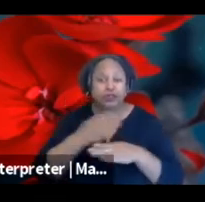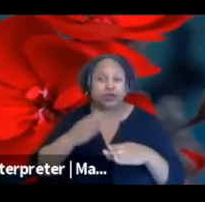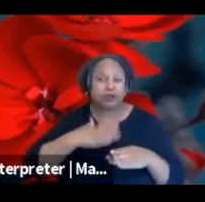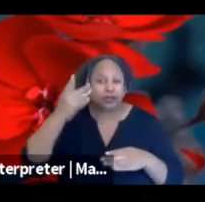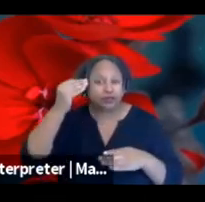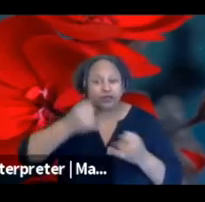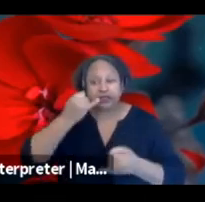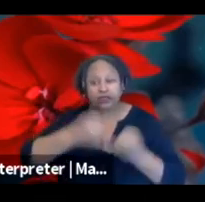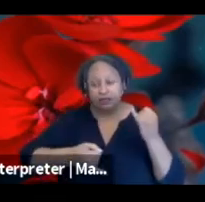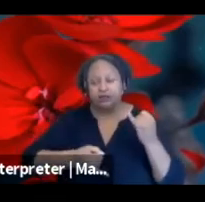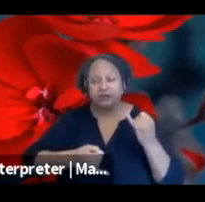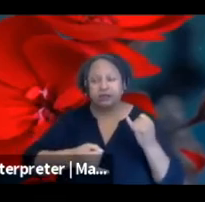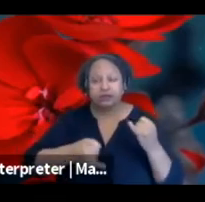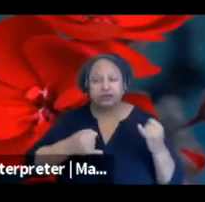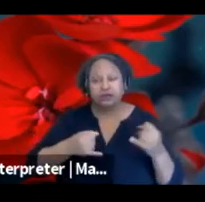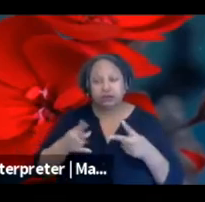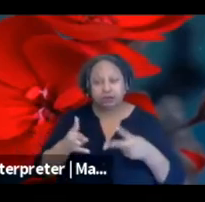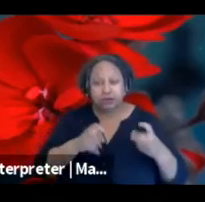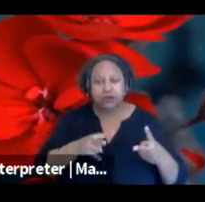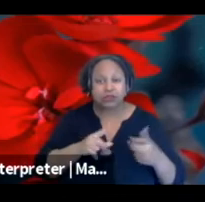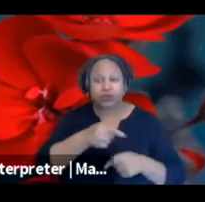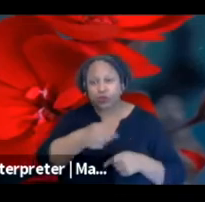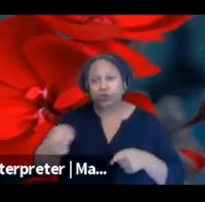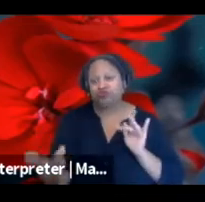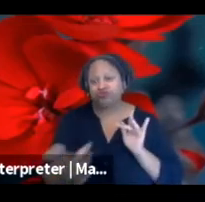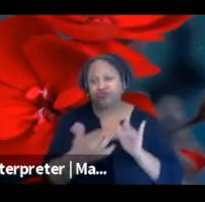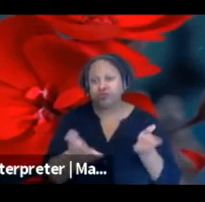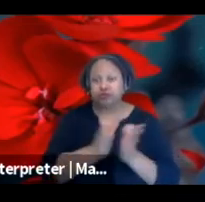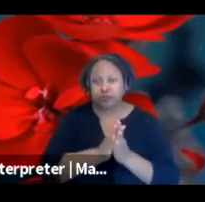at the end of this meeting. And you can definitely request that.